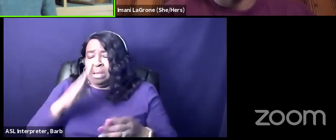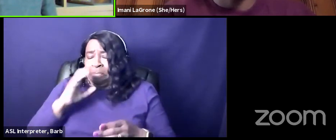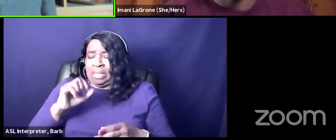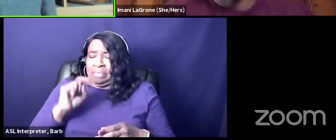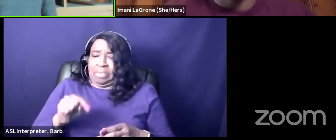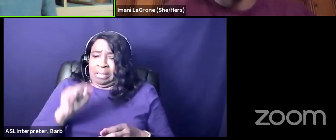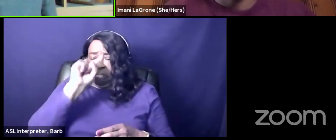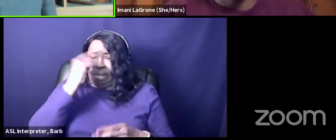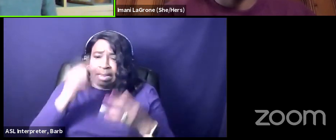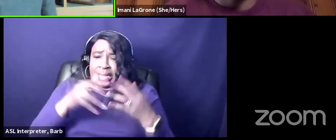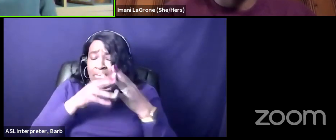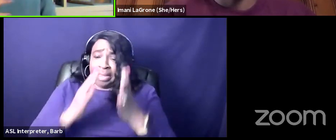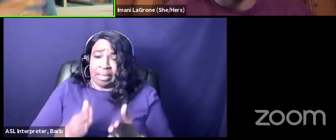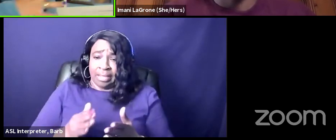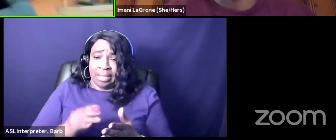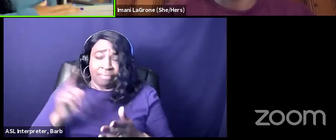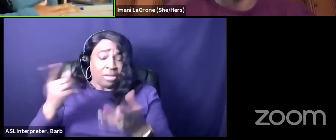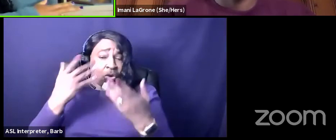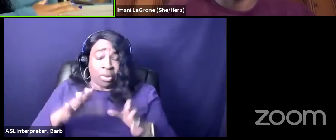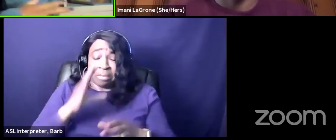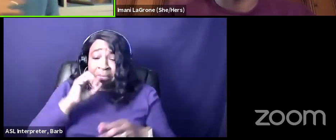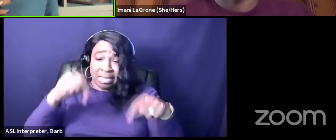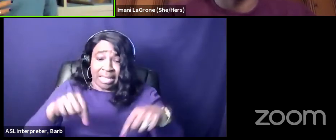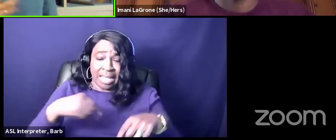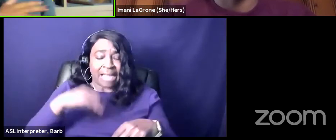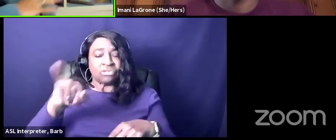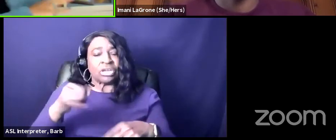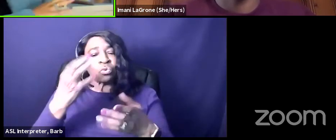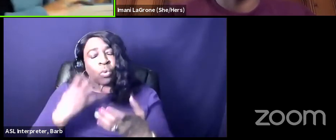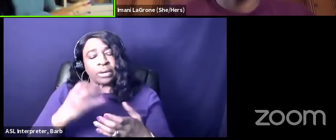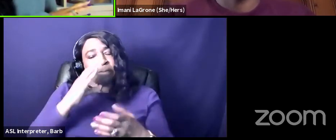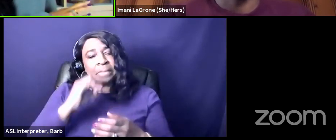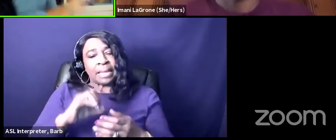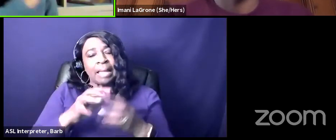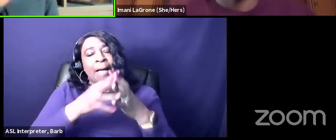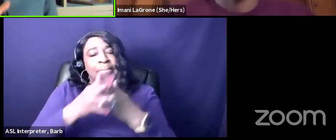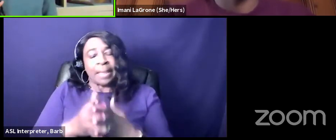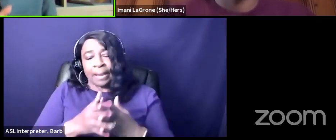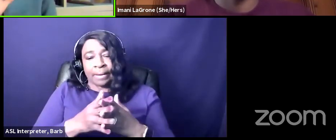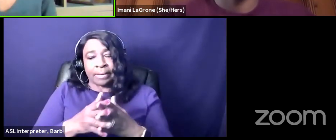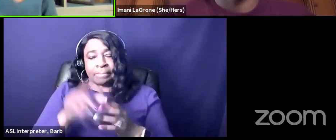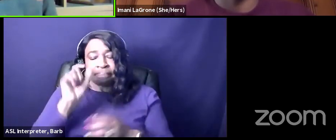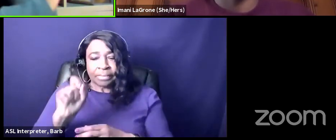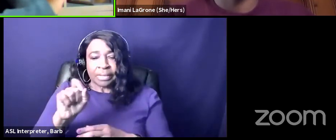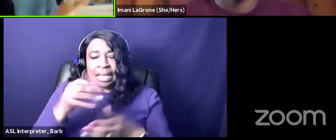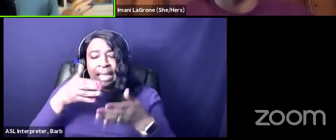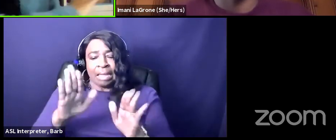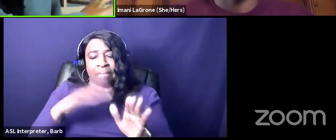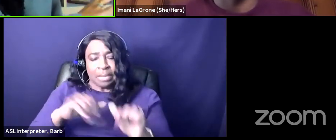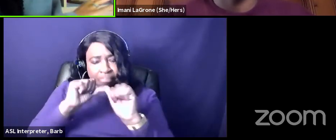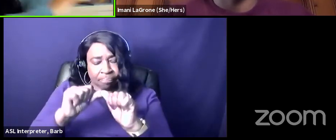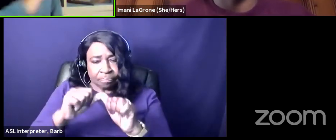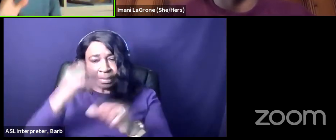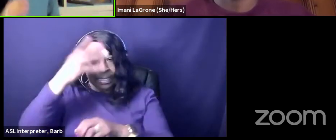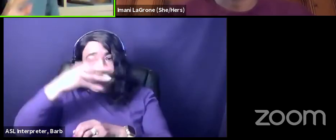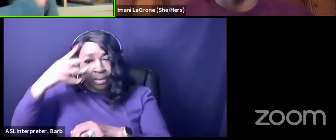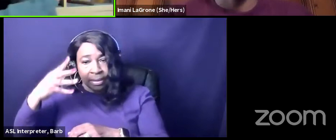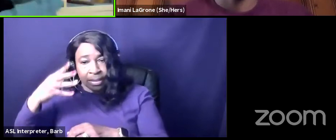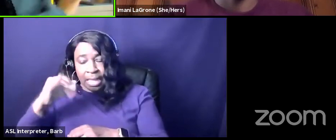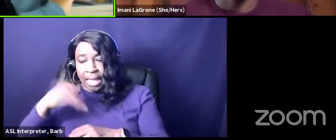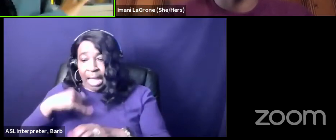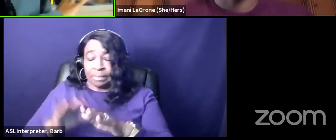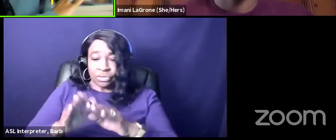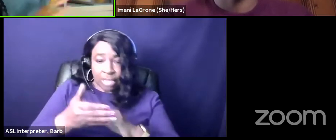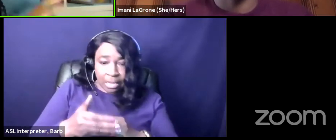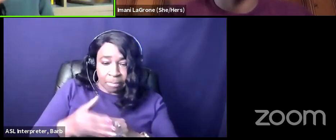i actually don't want to be in last place i just want to be american so let me just remain immigrant because at least if i'm a jamaican immigrant or i'm some